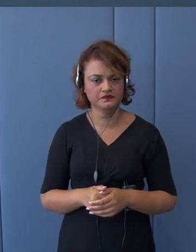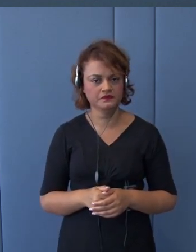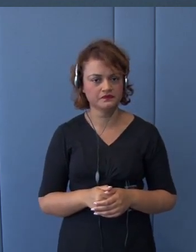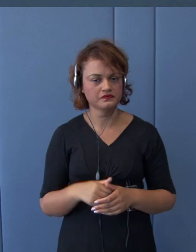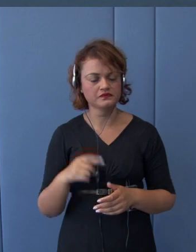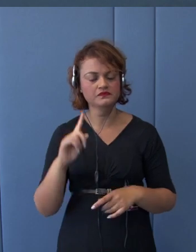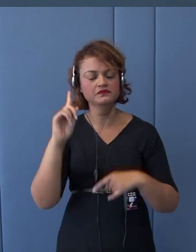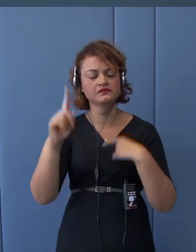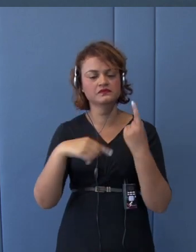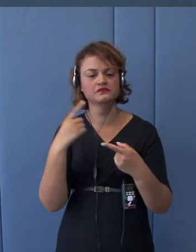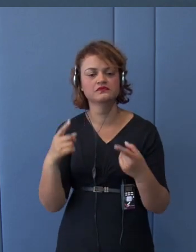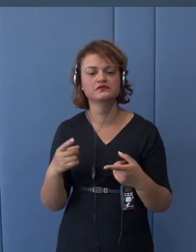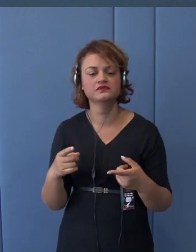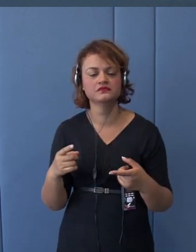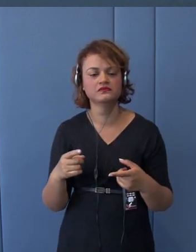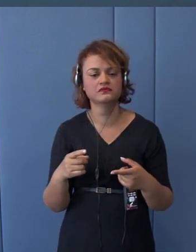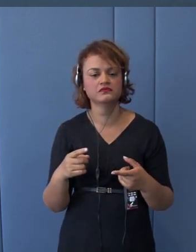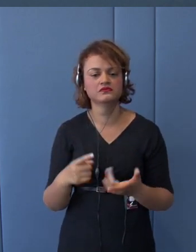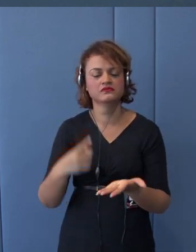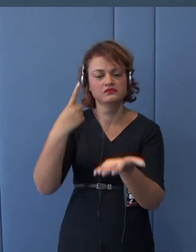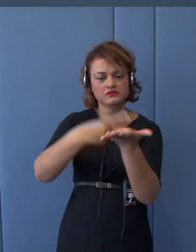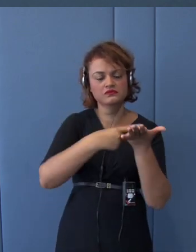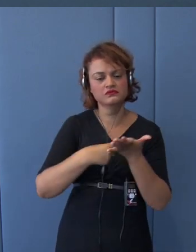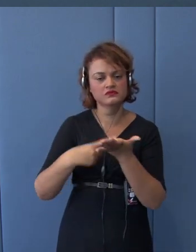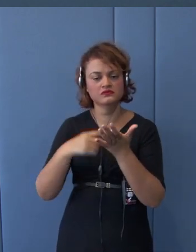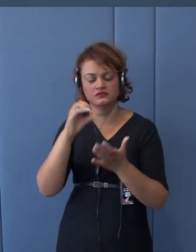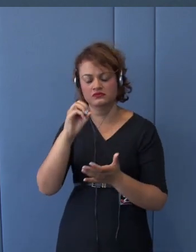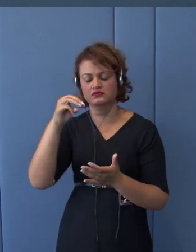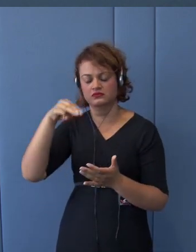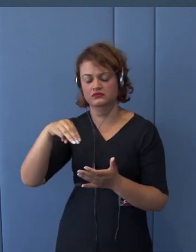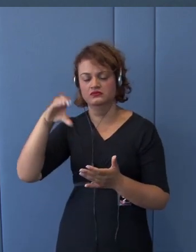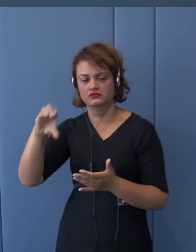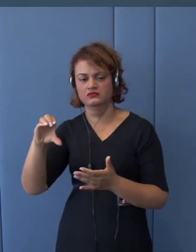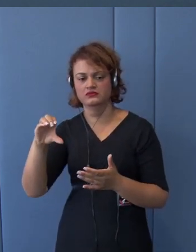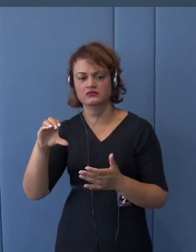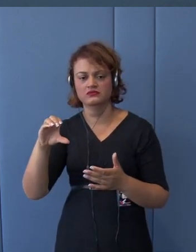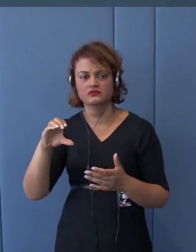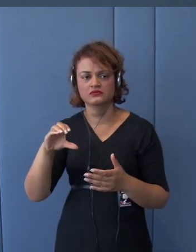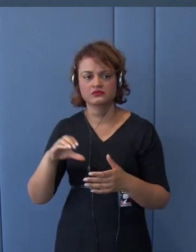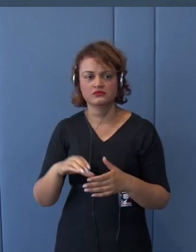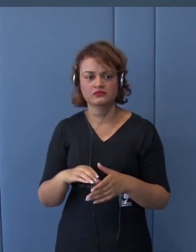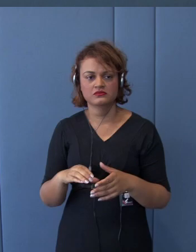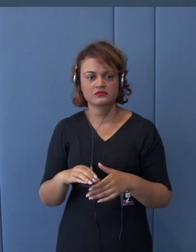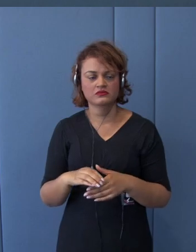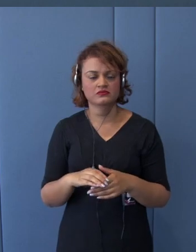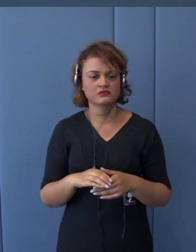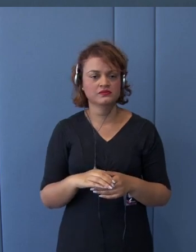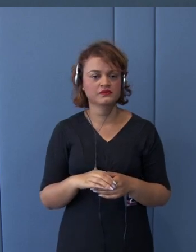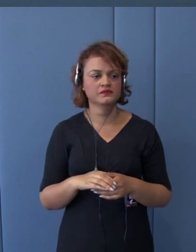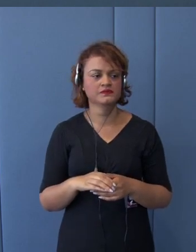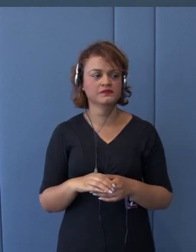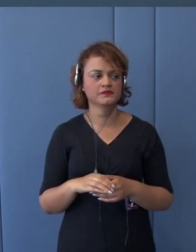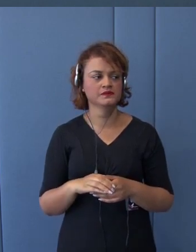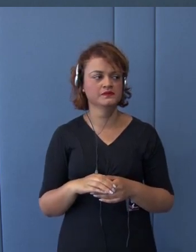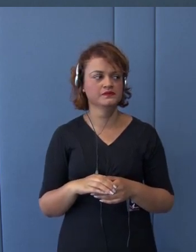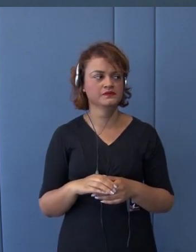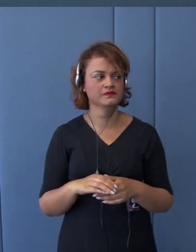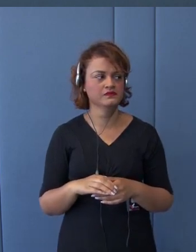of the WTO. So, before this new